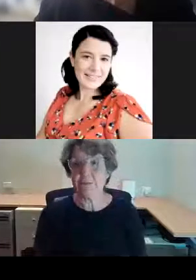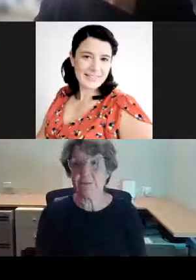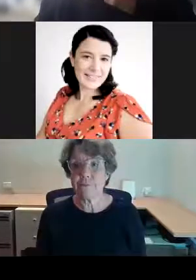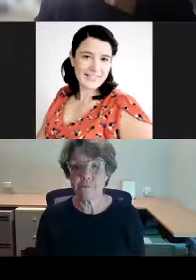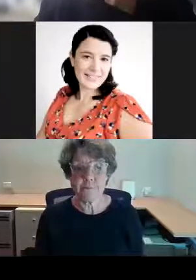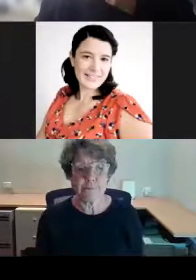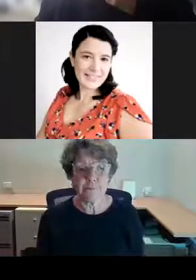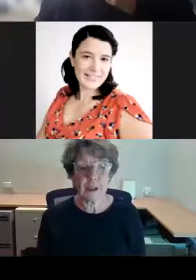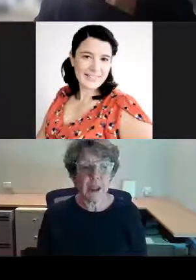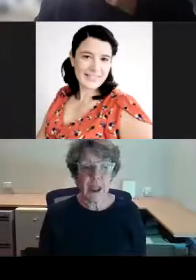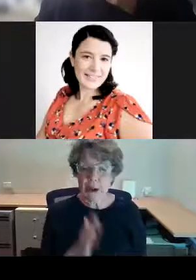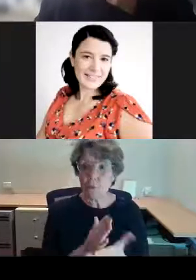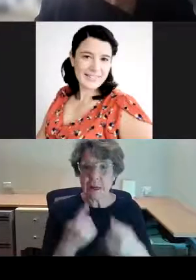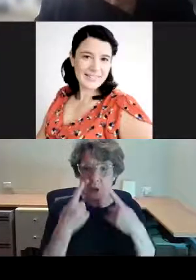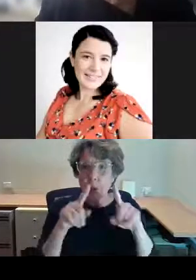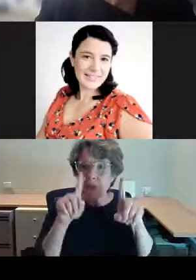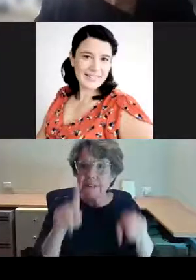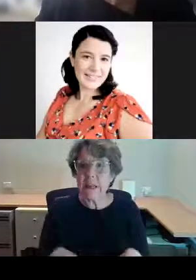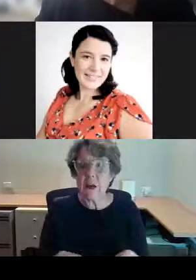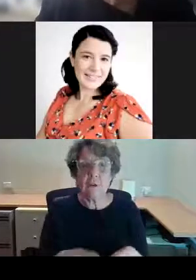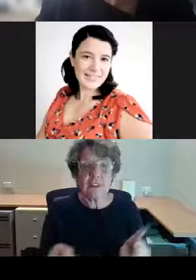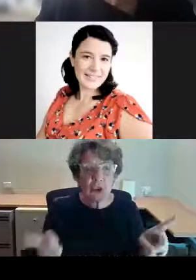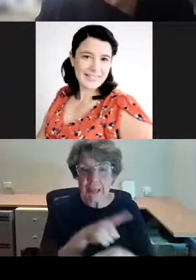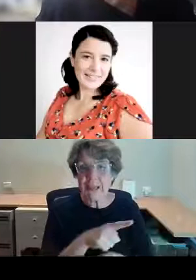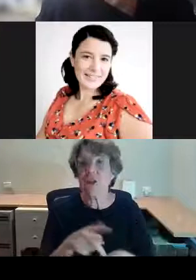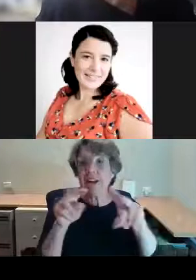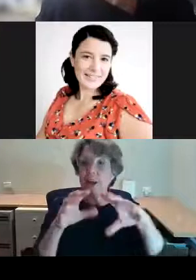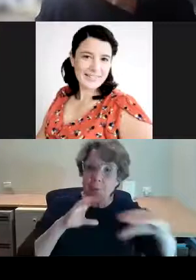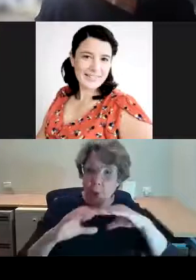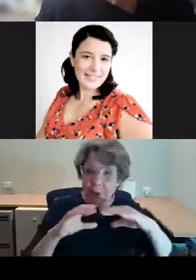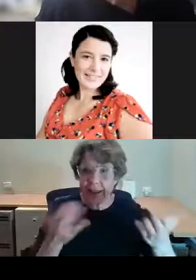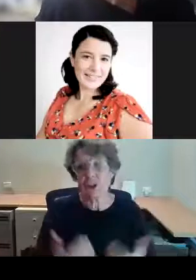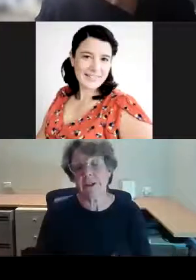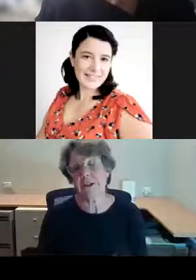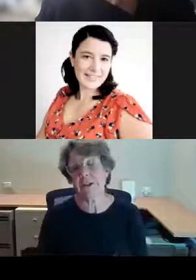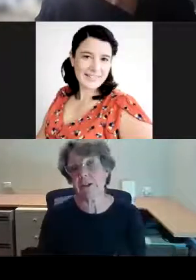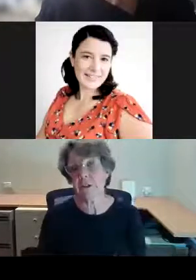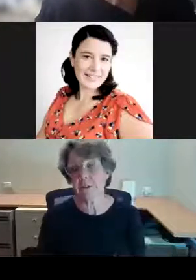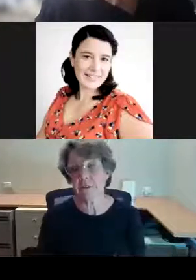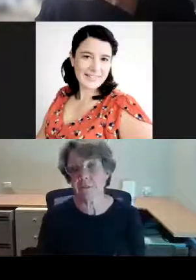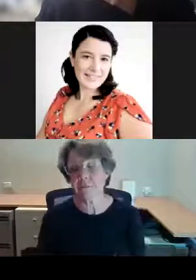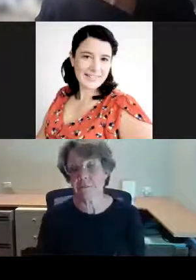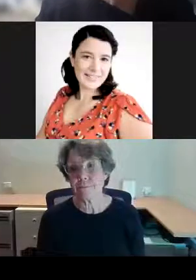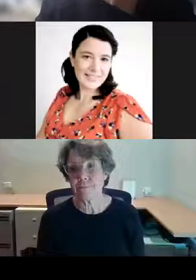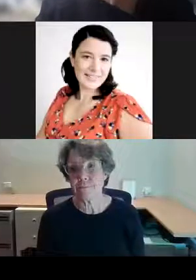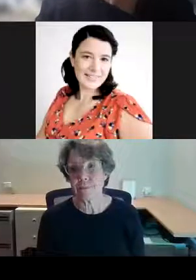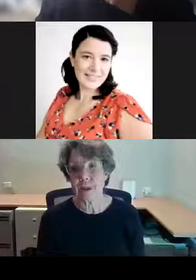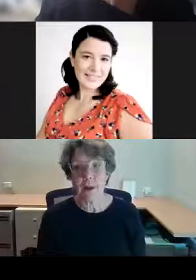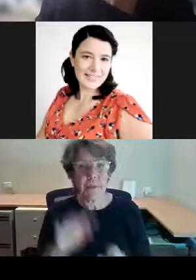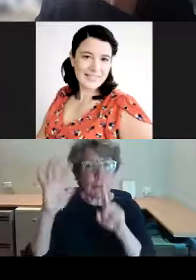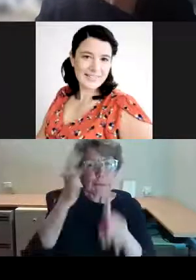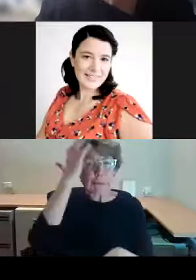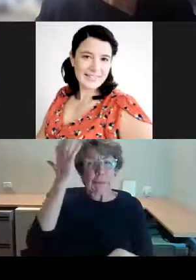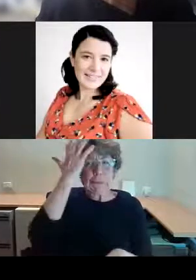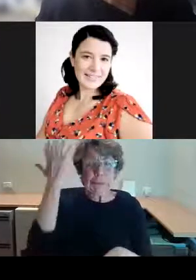huge change in communications. And the grandeur of that building